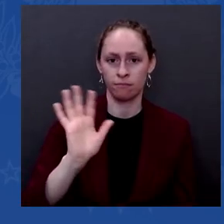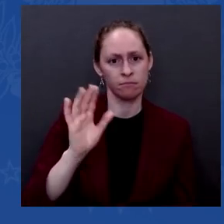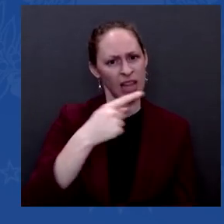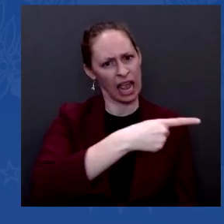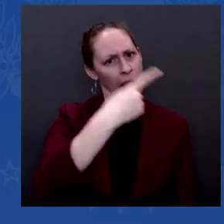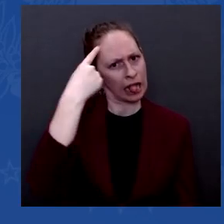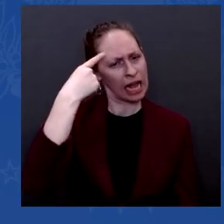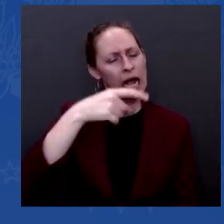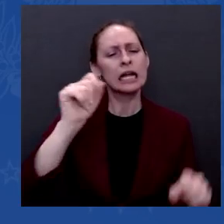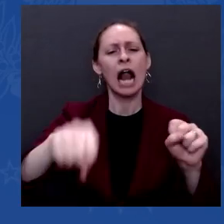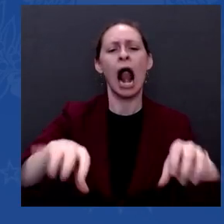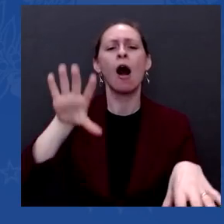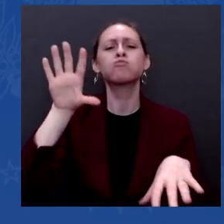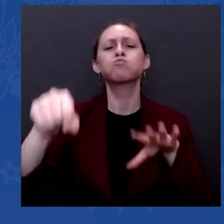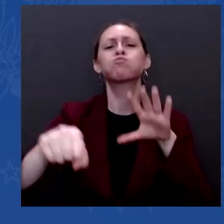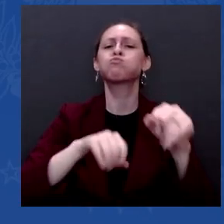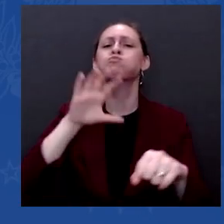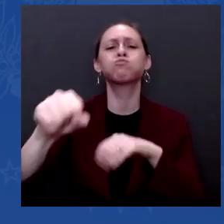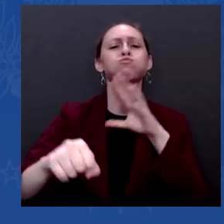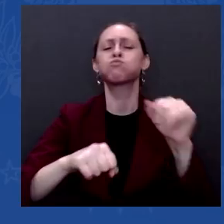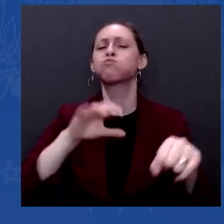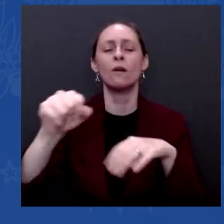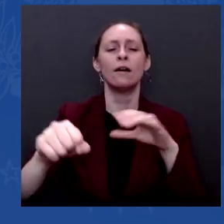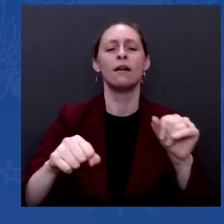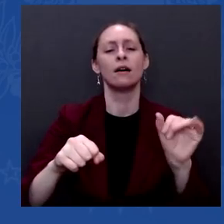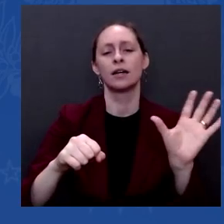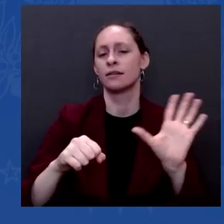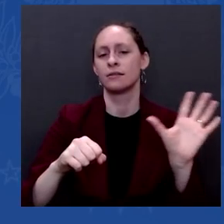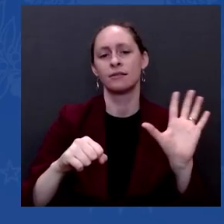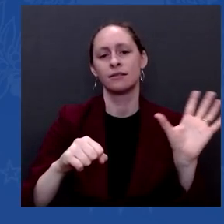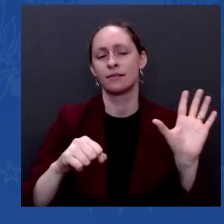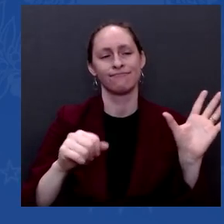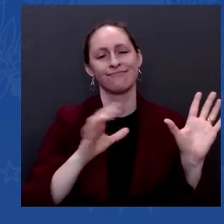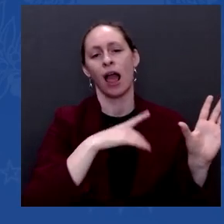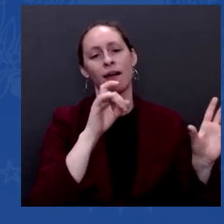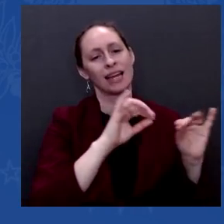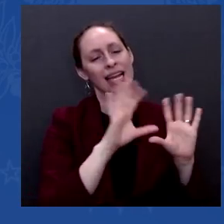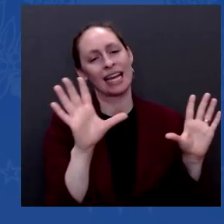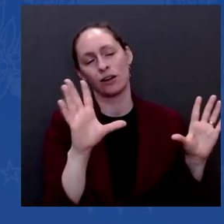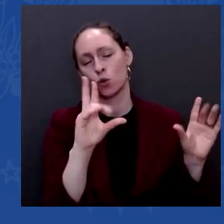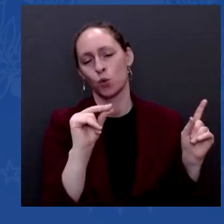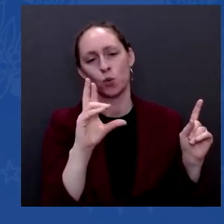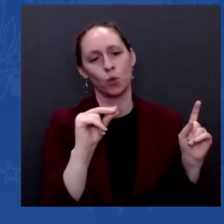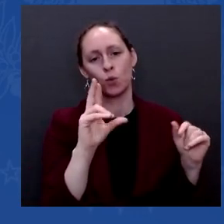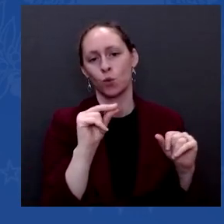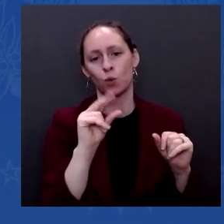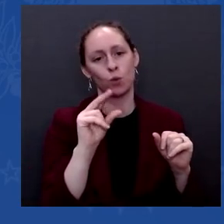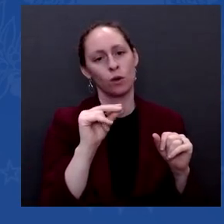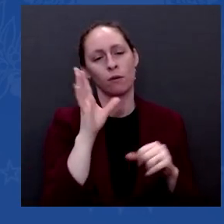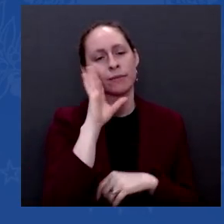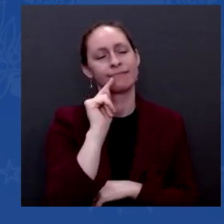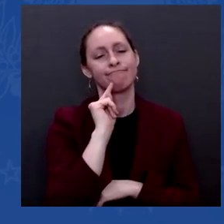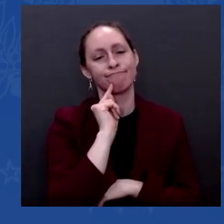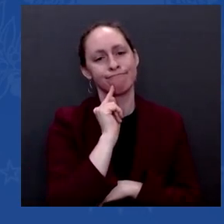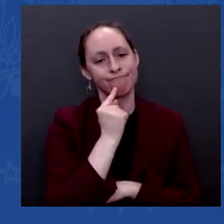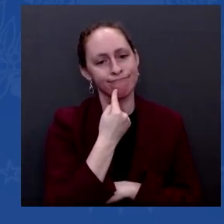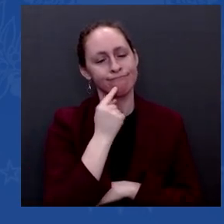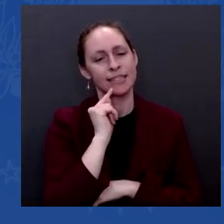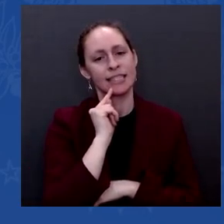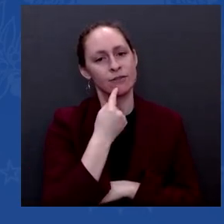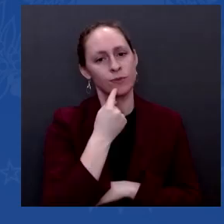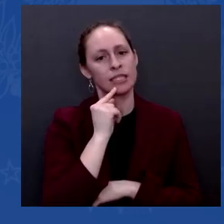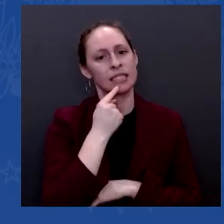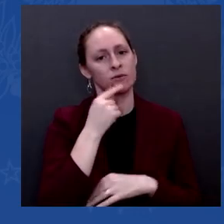there are prices to pay that could, in fact, cost his country an awful lot. But I — of course, you have to be